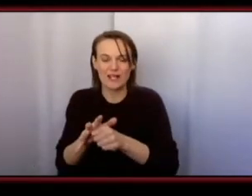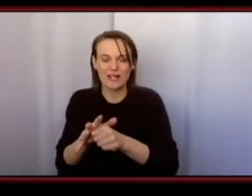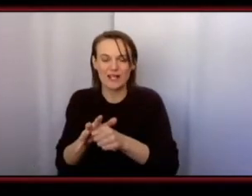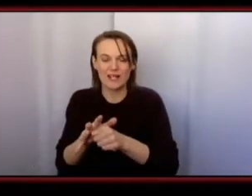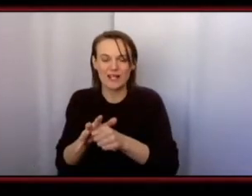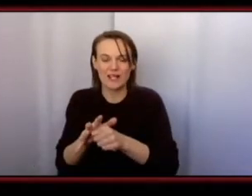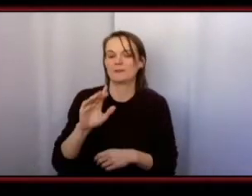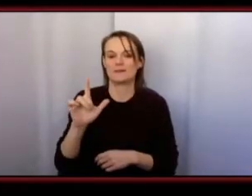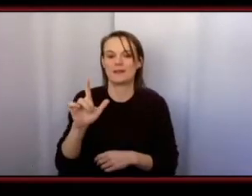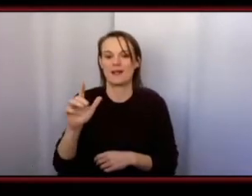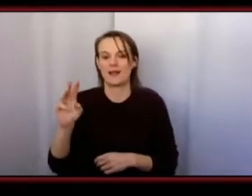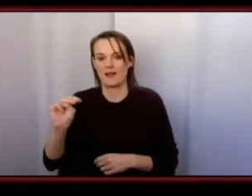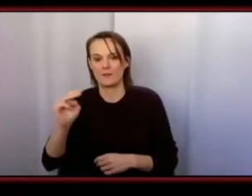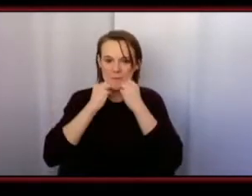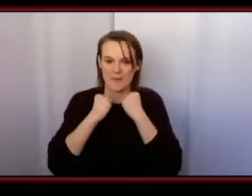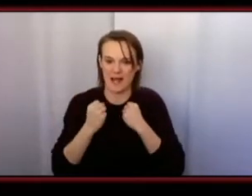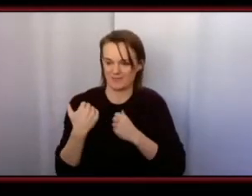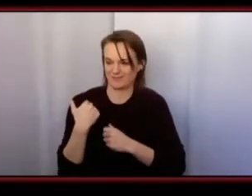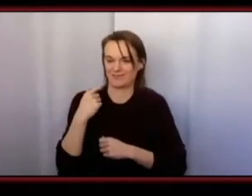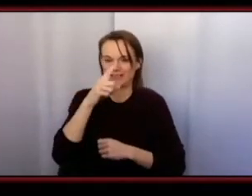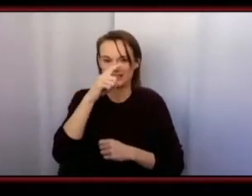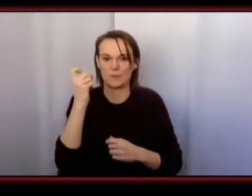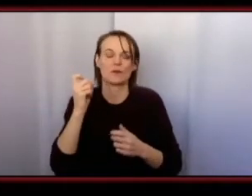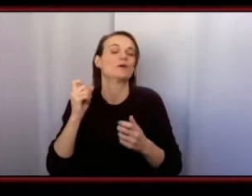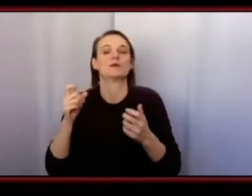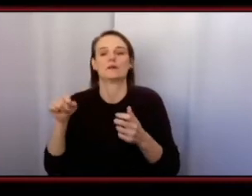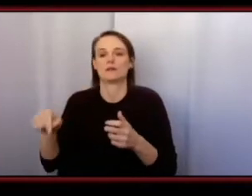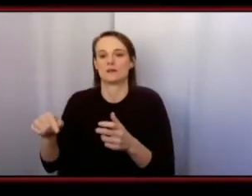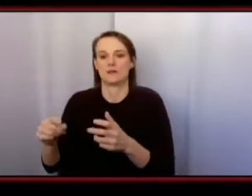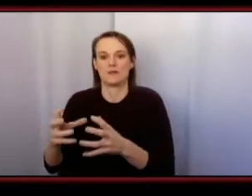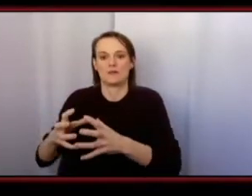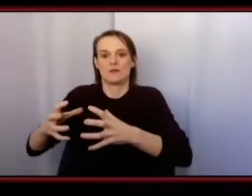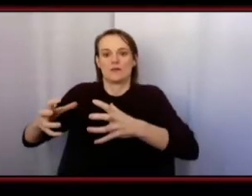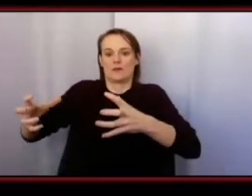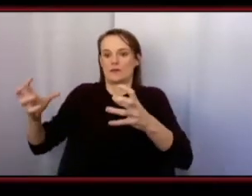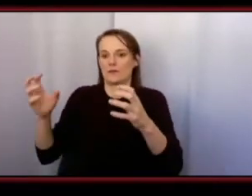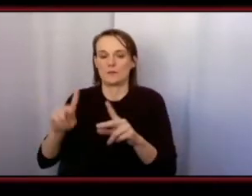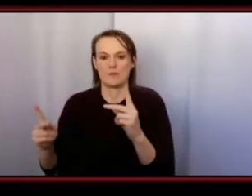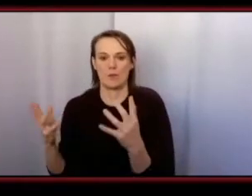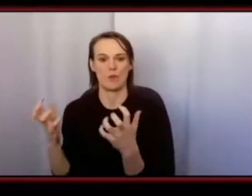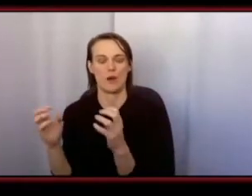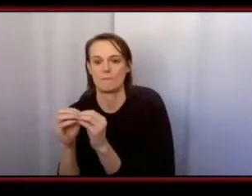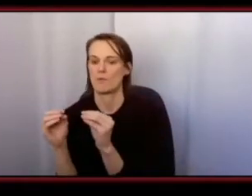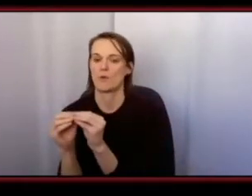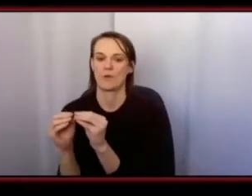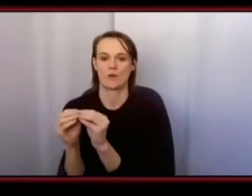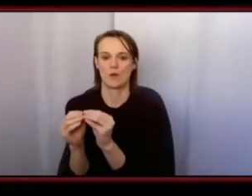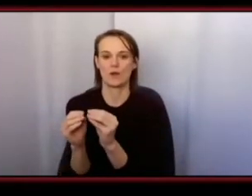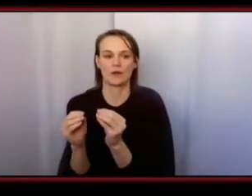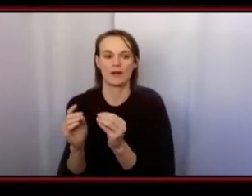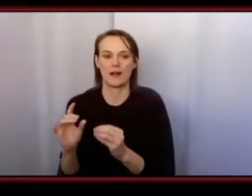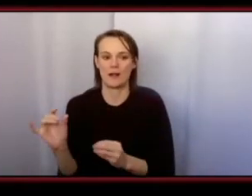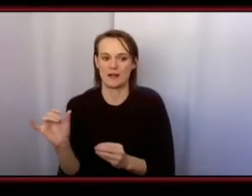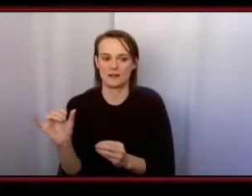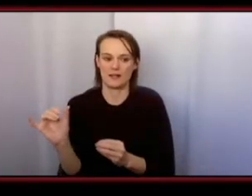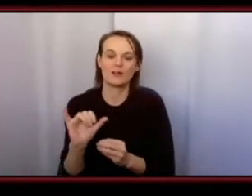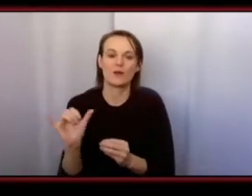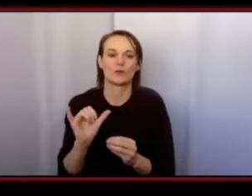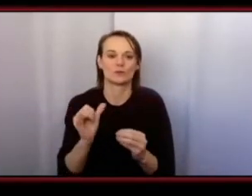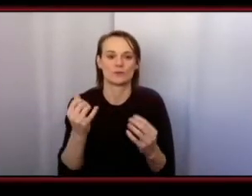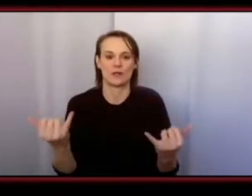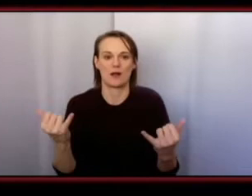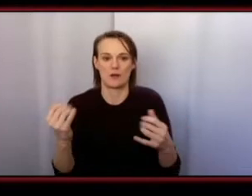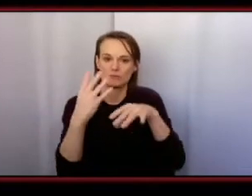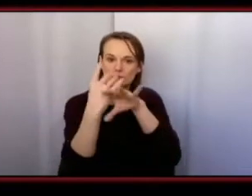movement really built up the demand for the services and people being more willing willing willing to do more things like this